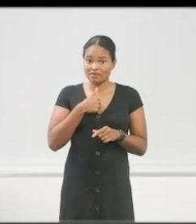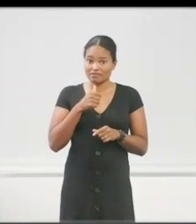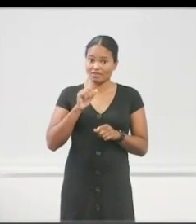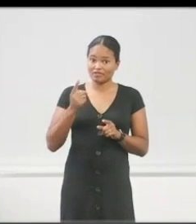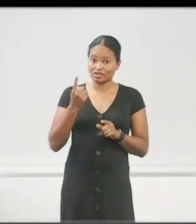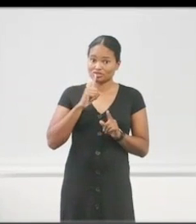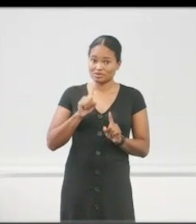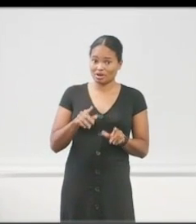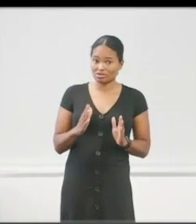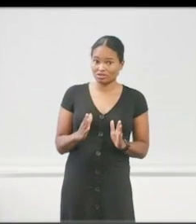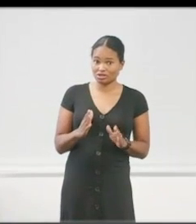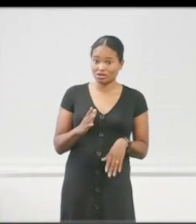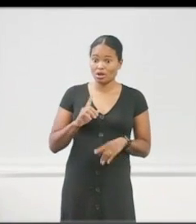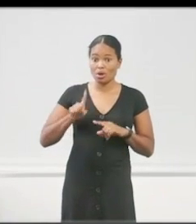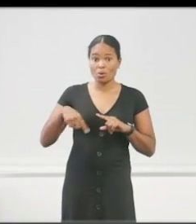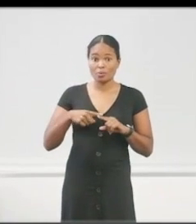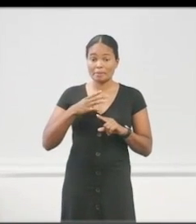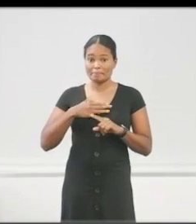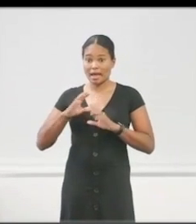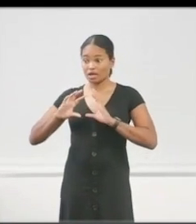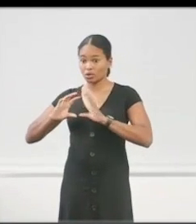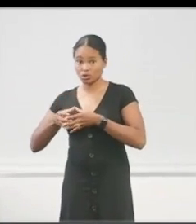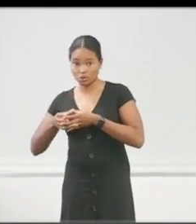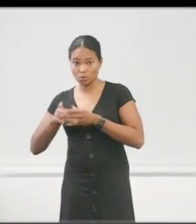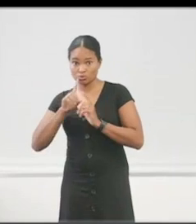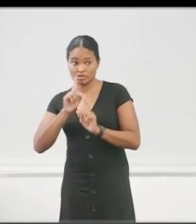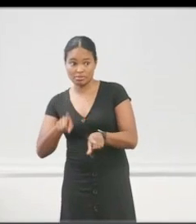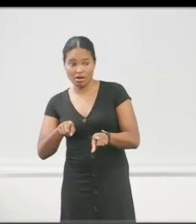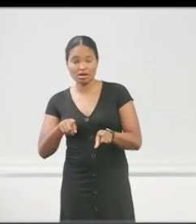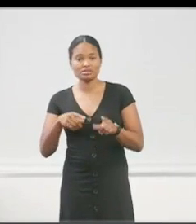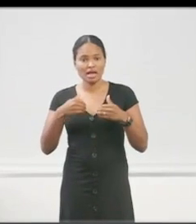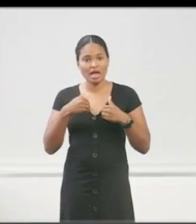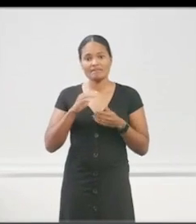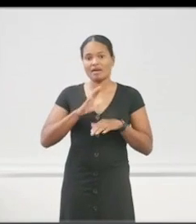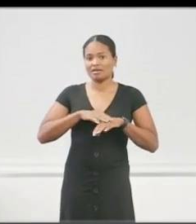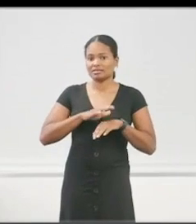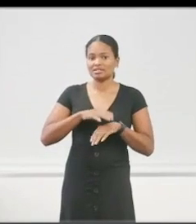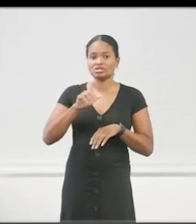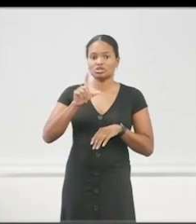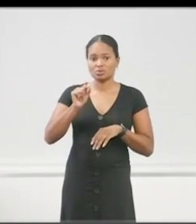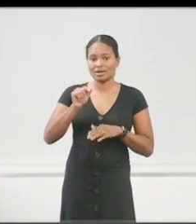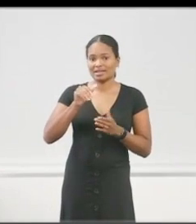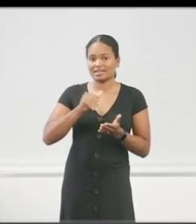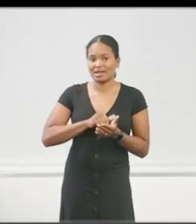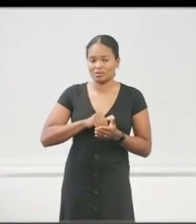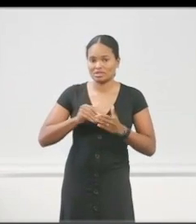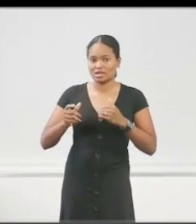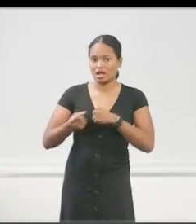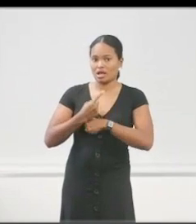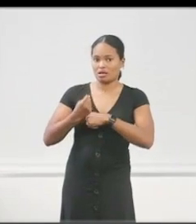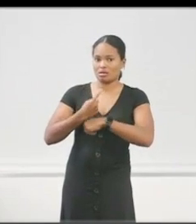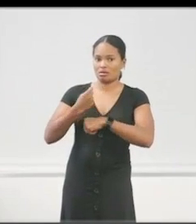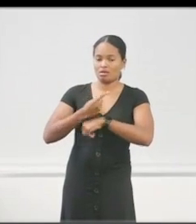Whenever my crew responds, I have at least 20,000 alerts a month from my residents.